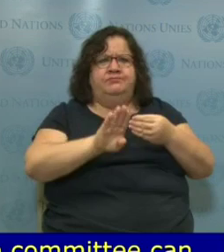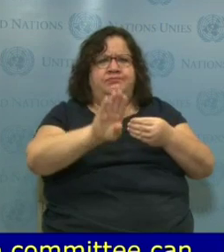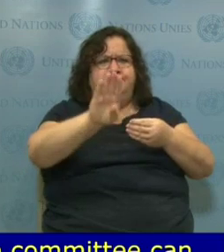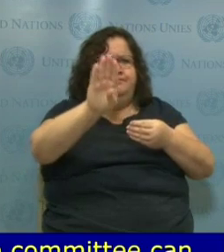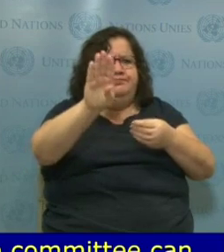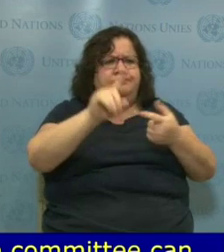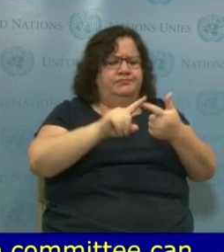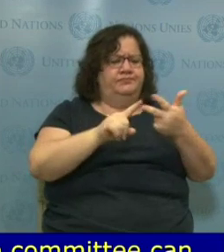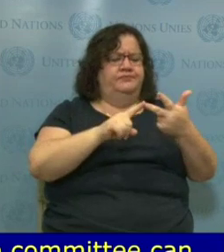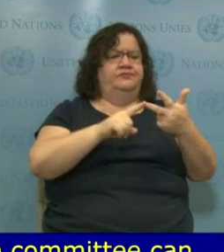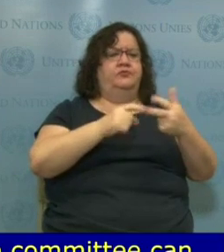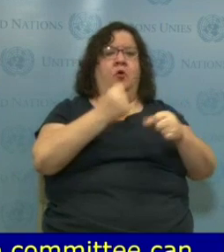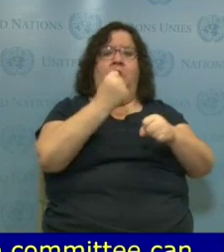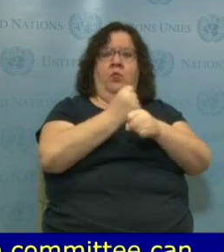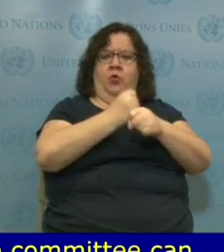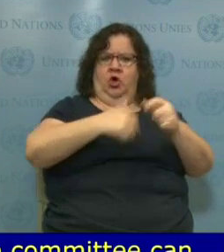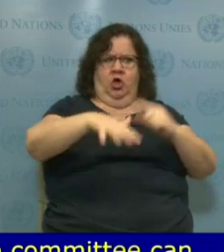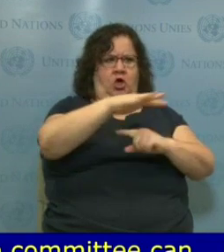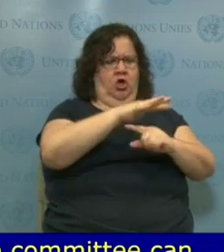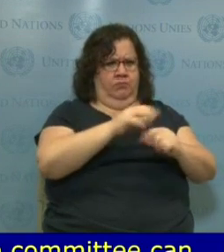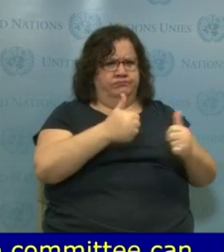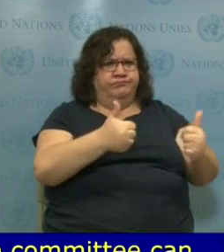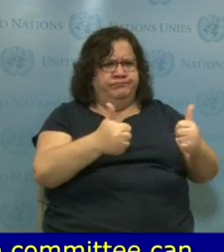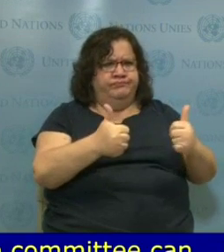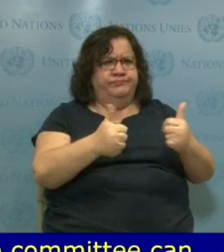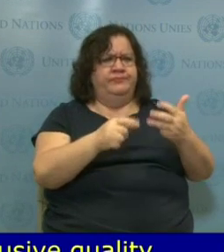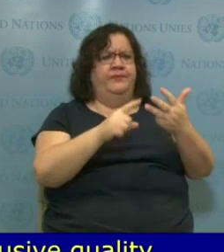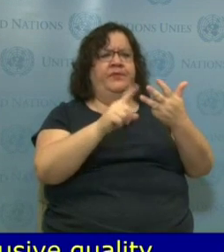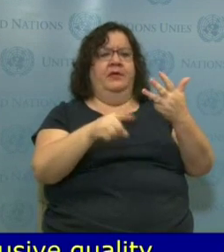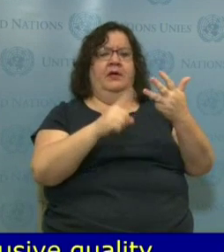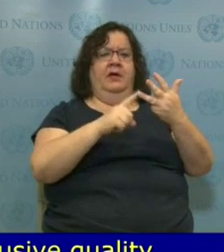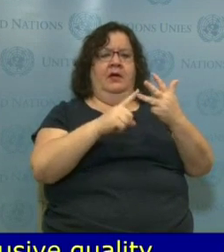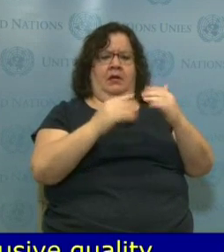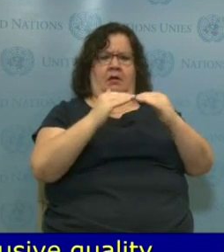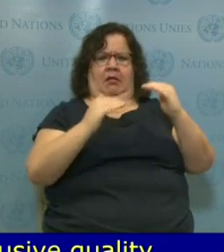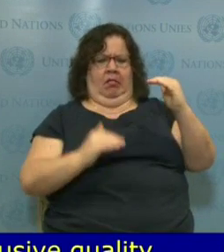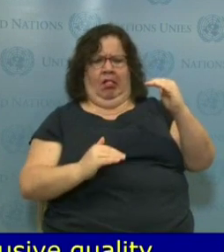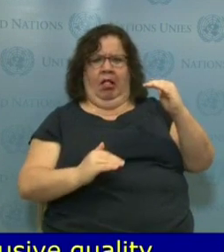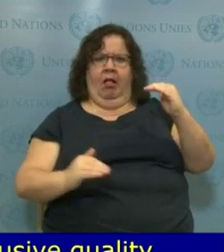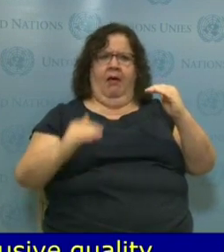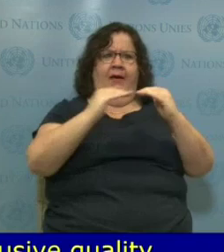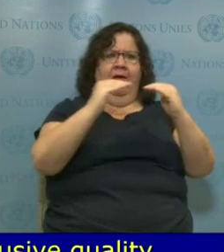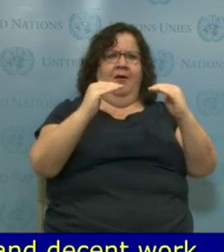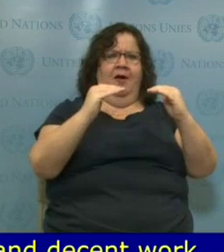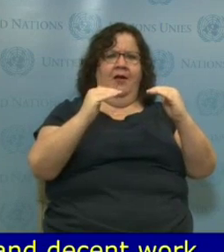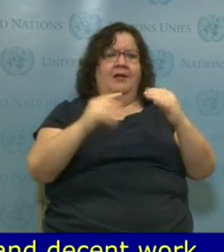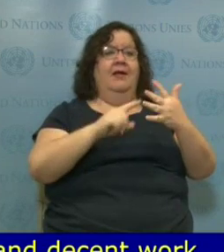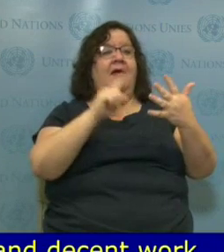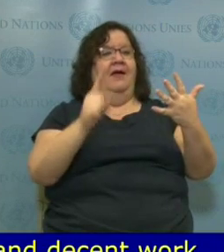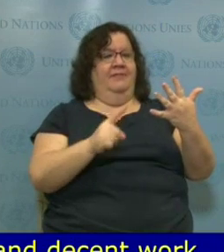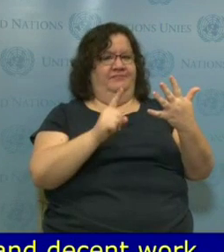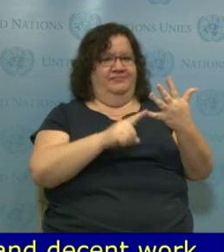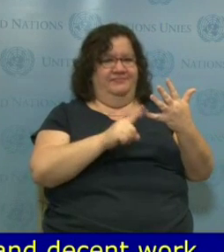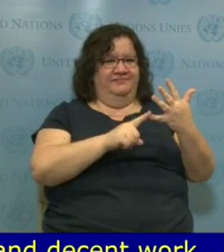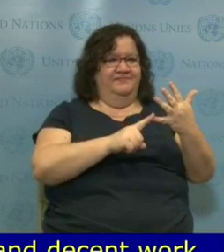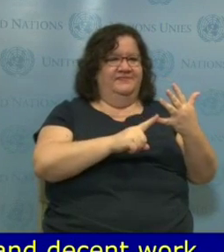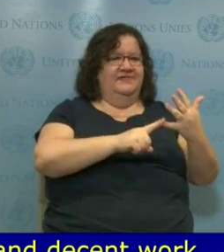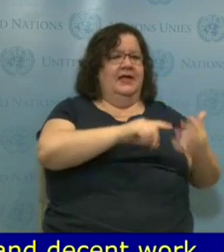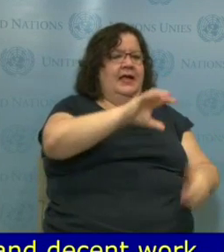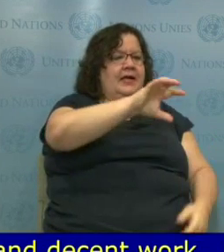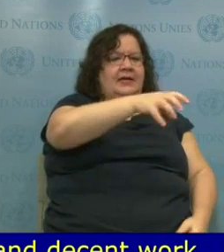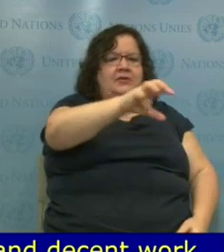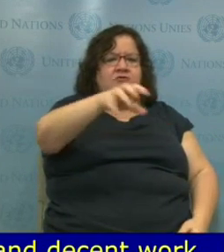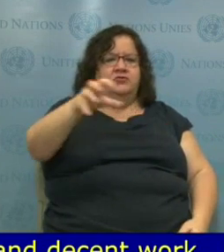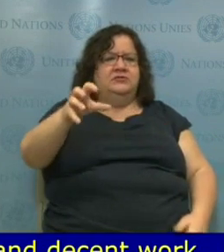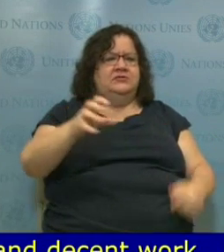or reducing inequality within and between countries, cities, and settlements that should